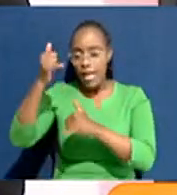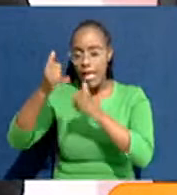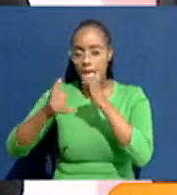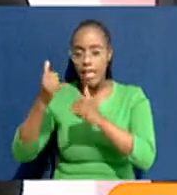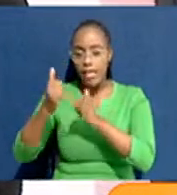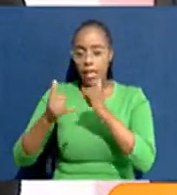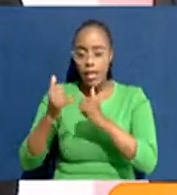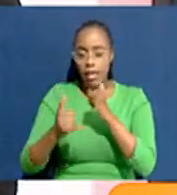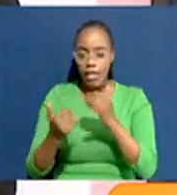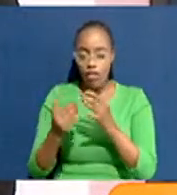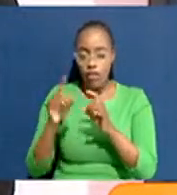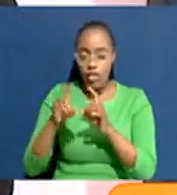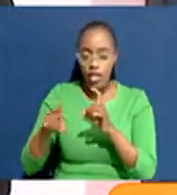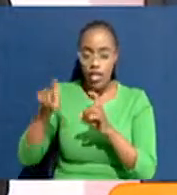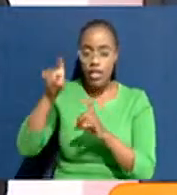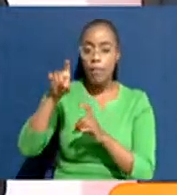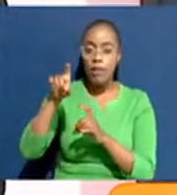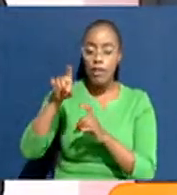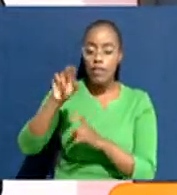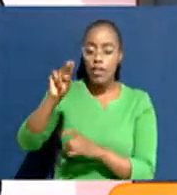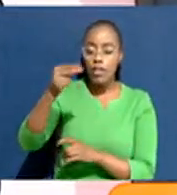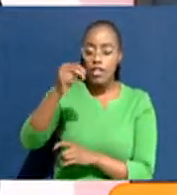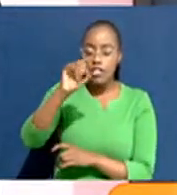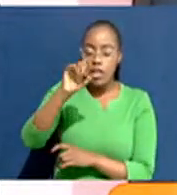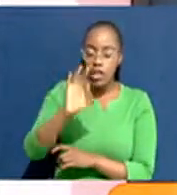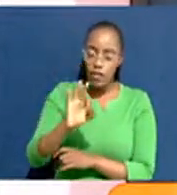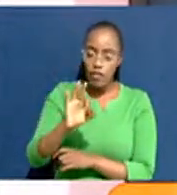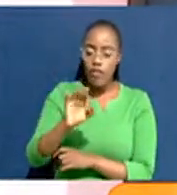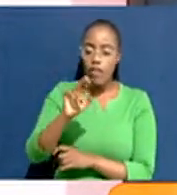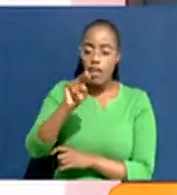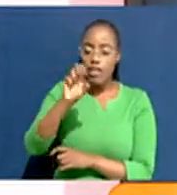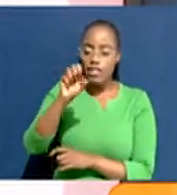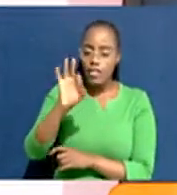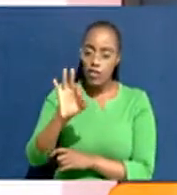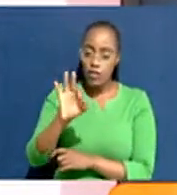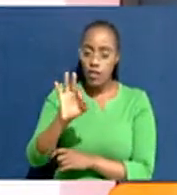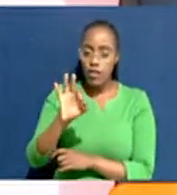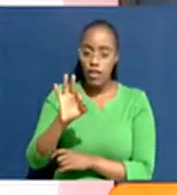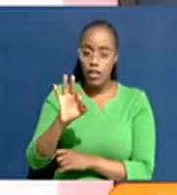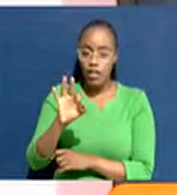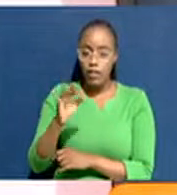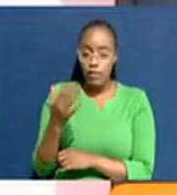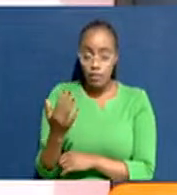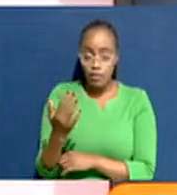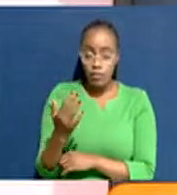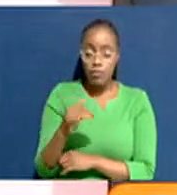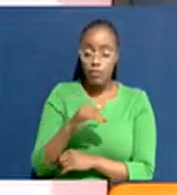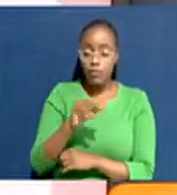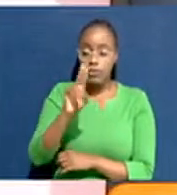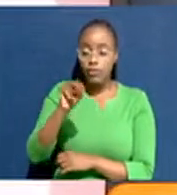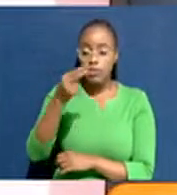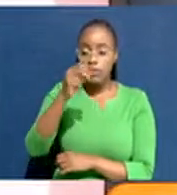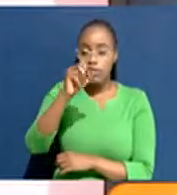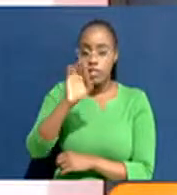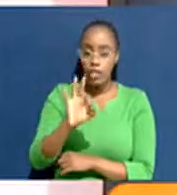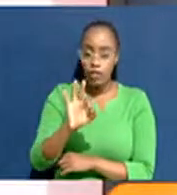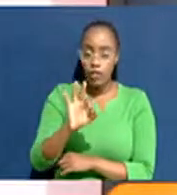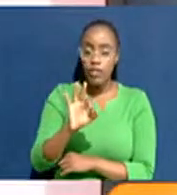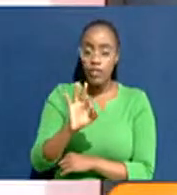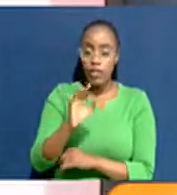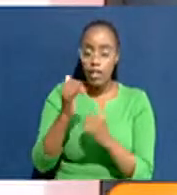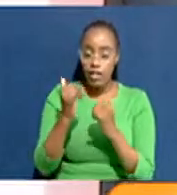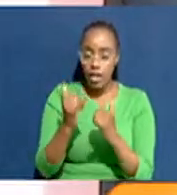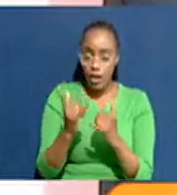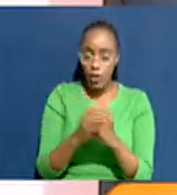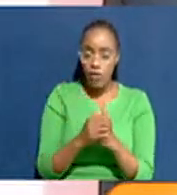of increment in NHIF contributions for the housing fund. I mean, the hospital insurance fund, sorry, health insurance fund